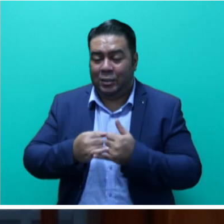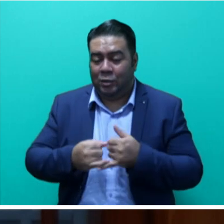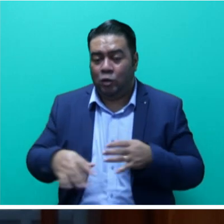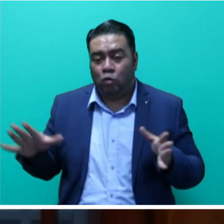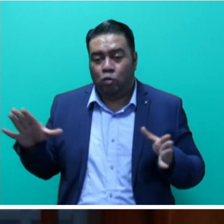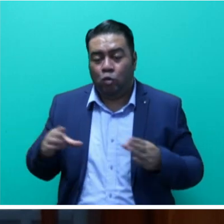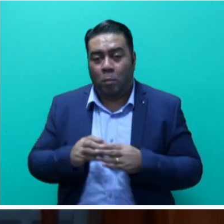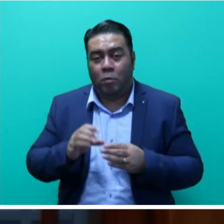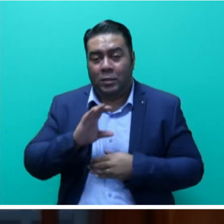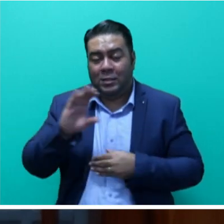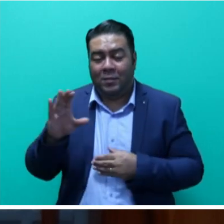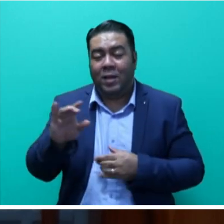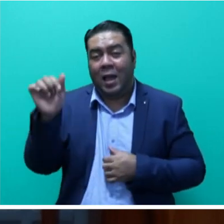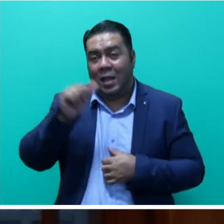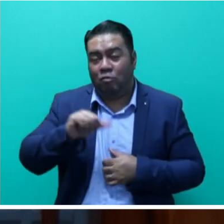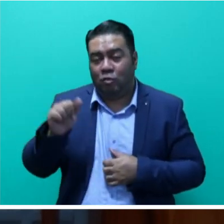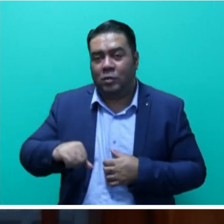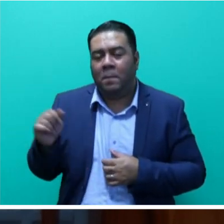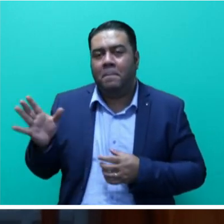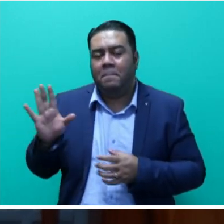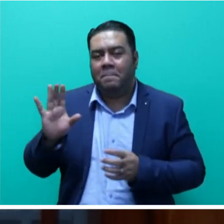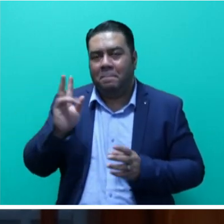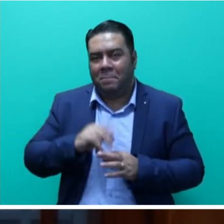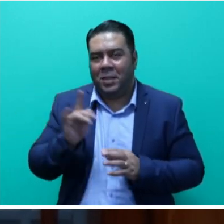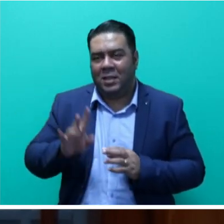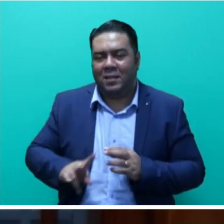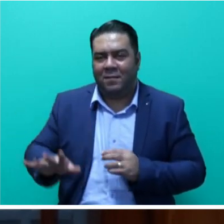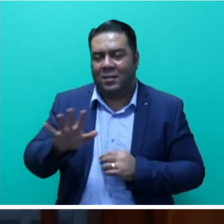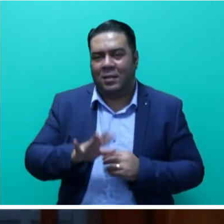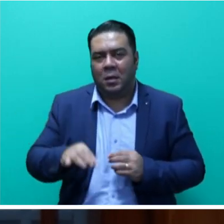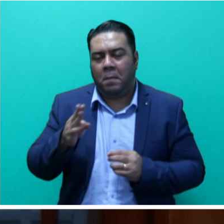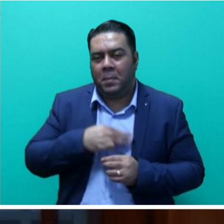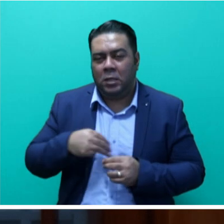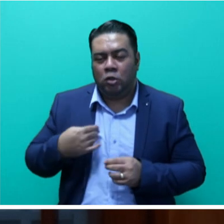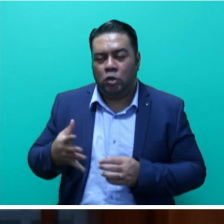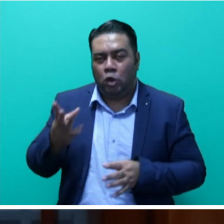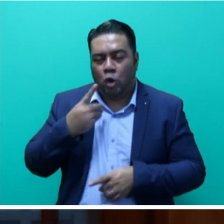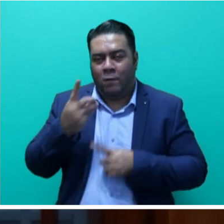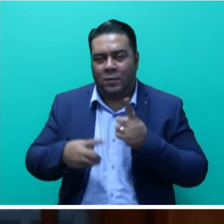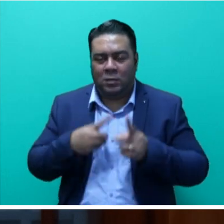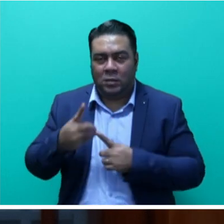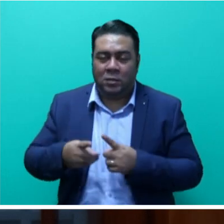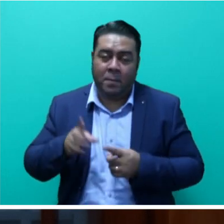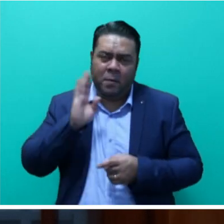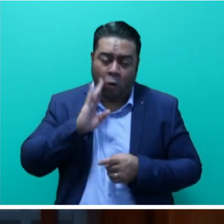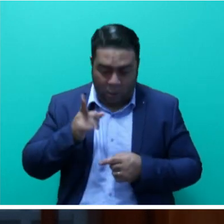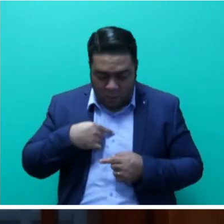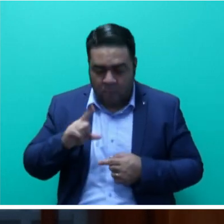Alliance Asia-Pacific Ministerial Conference. But before I do, sir, allow me to